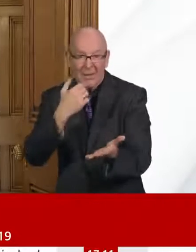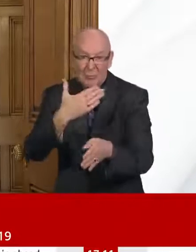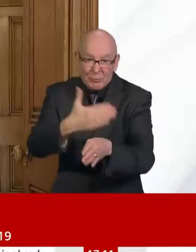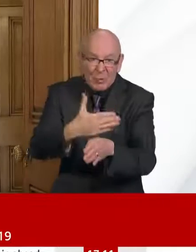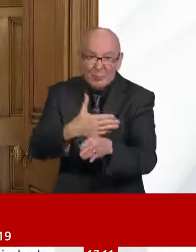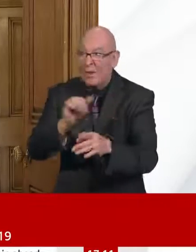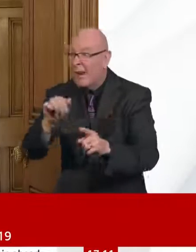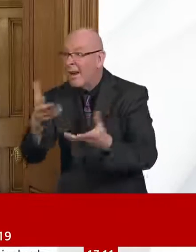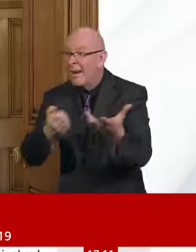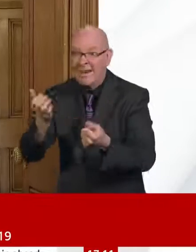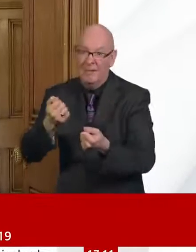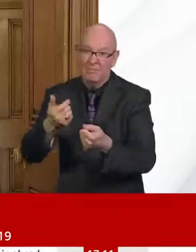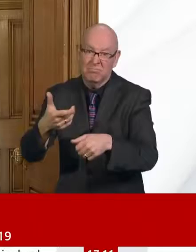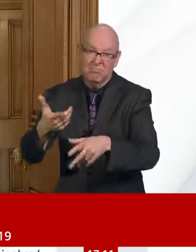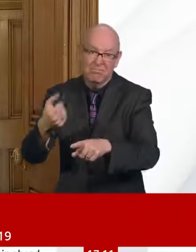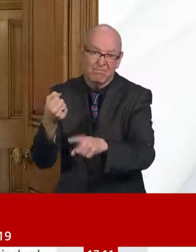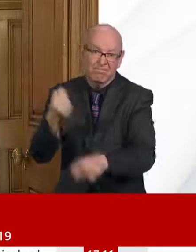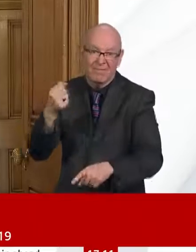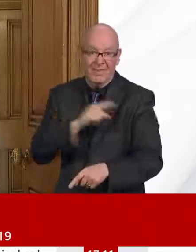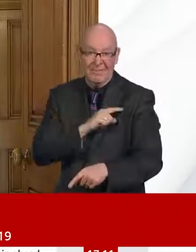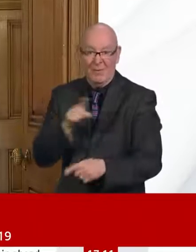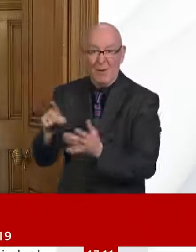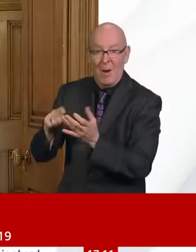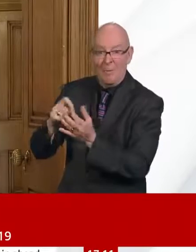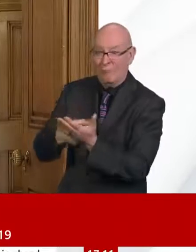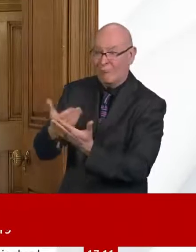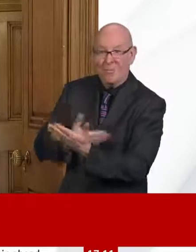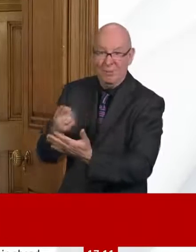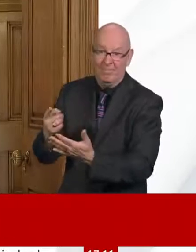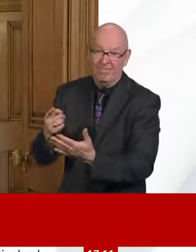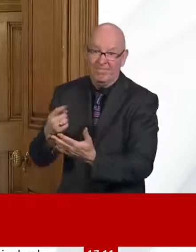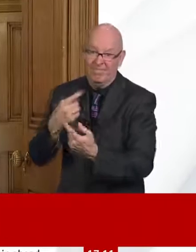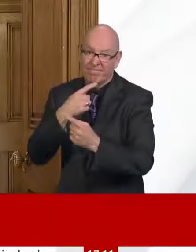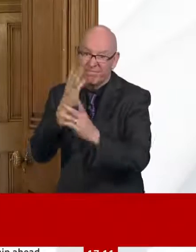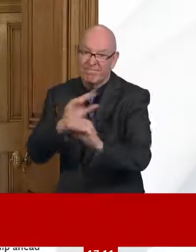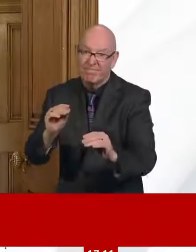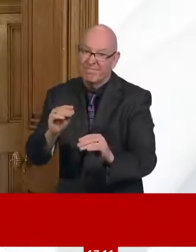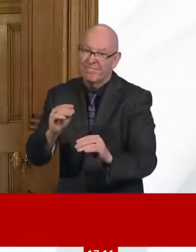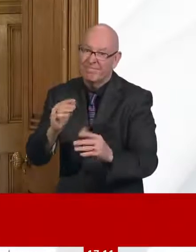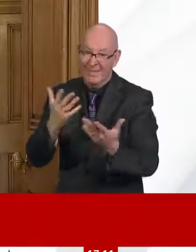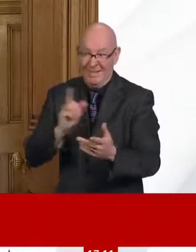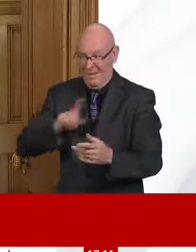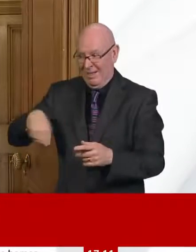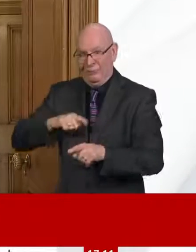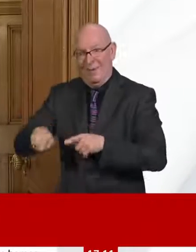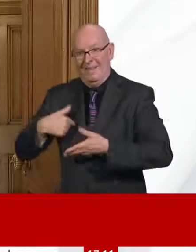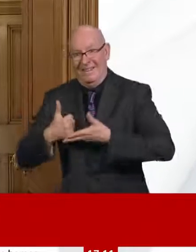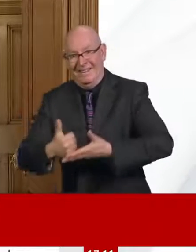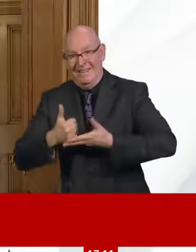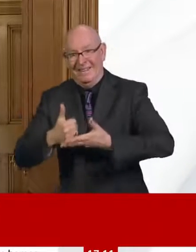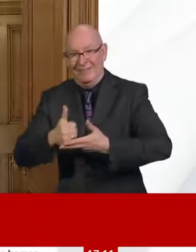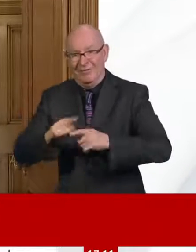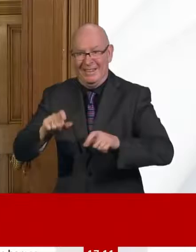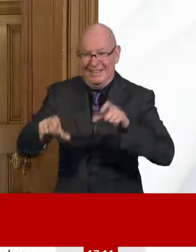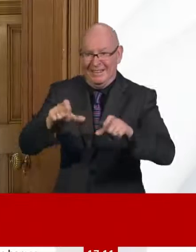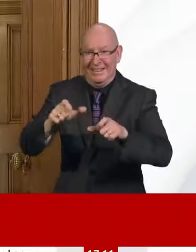furlough scheme. And then also, as the OBR says, the reason that's a good thing, not just in the short term, which means when we get through this, we can bounce